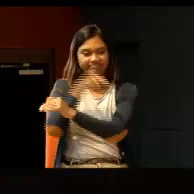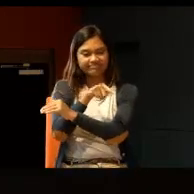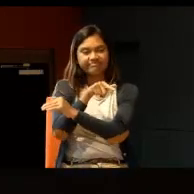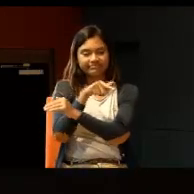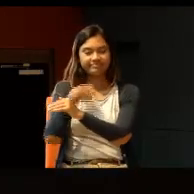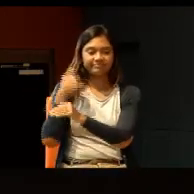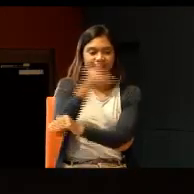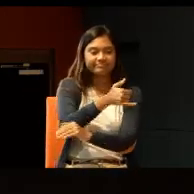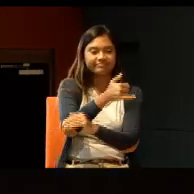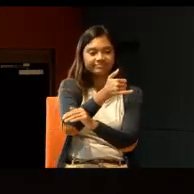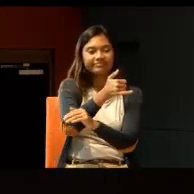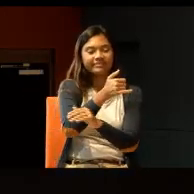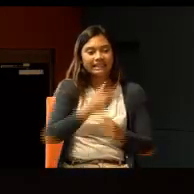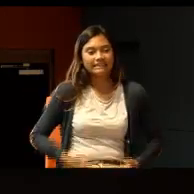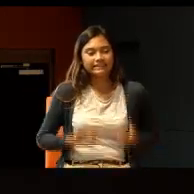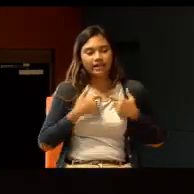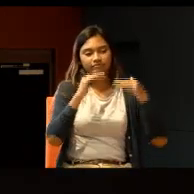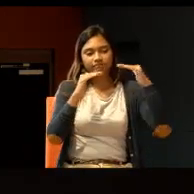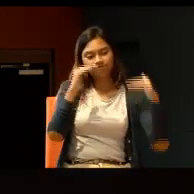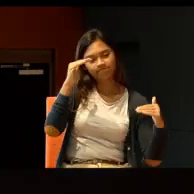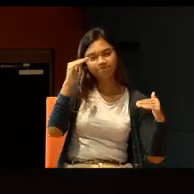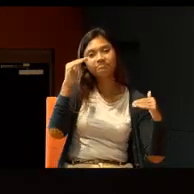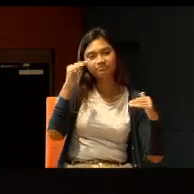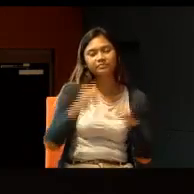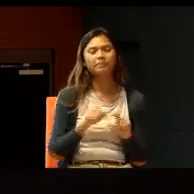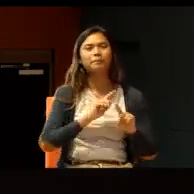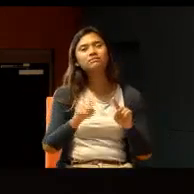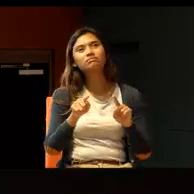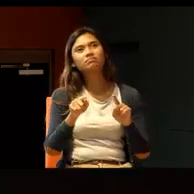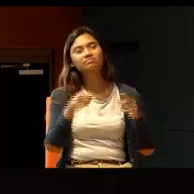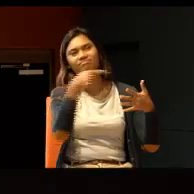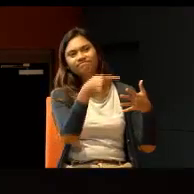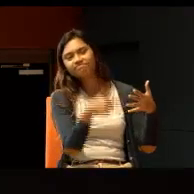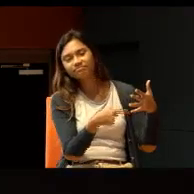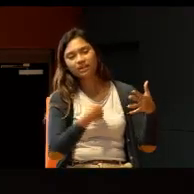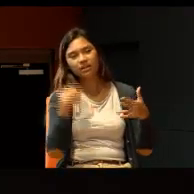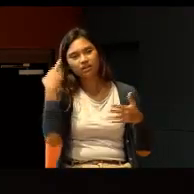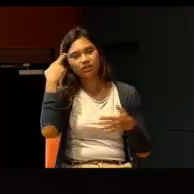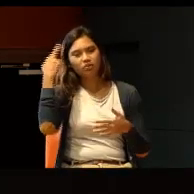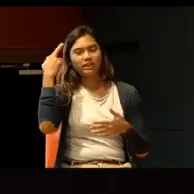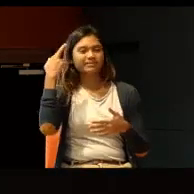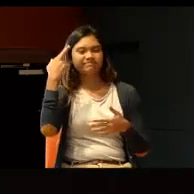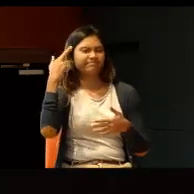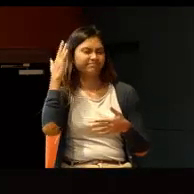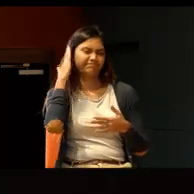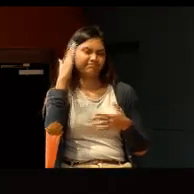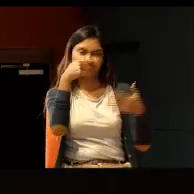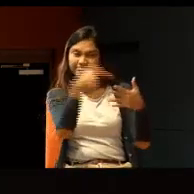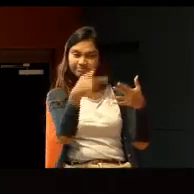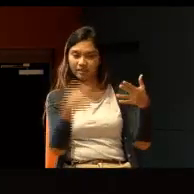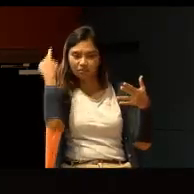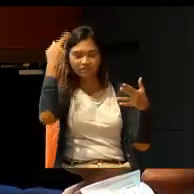in the end, I realized that these are not something that will really stop me if I want to.